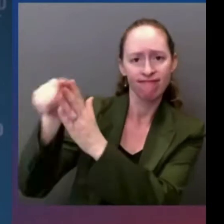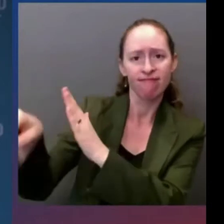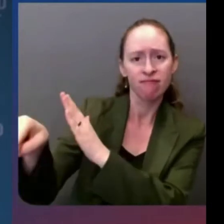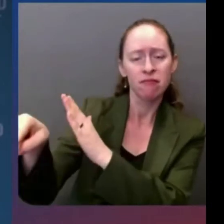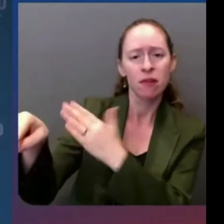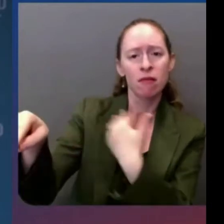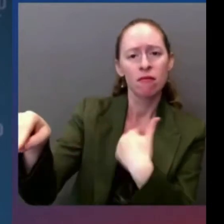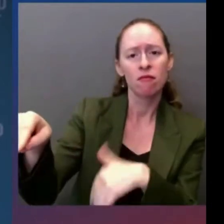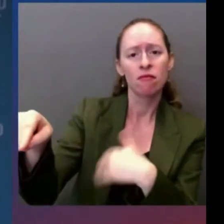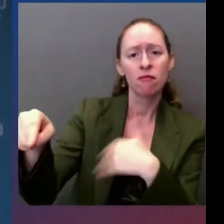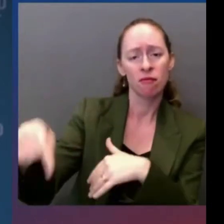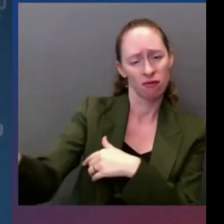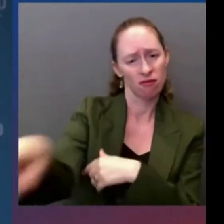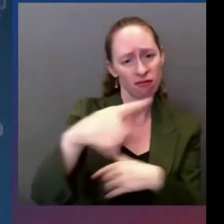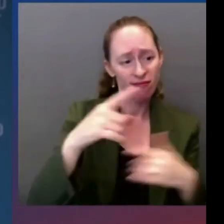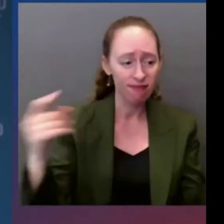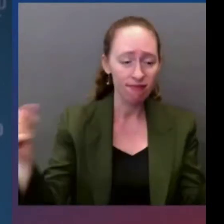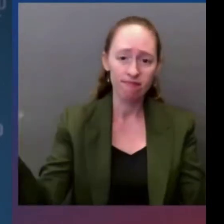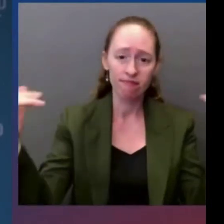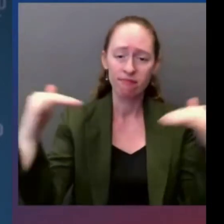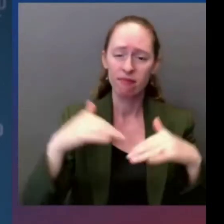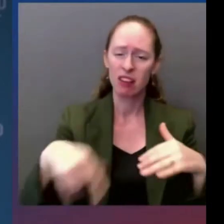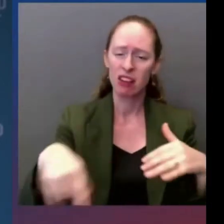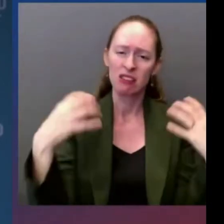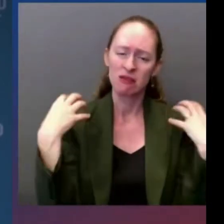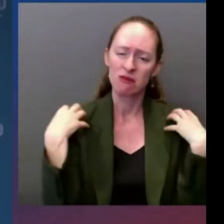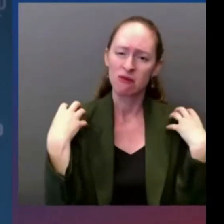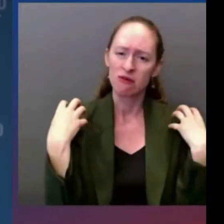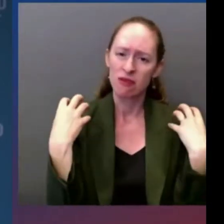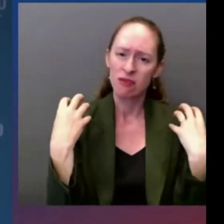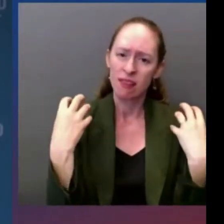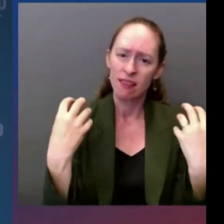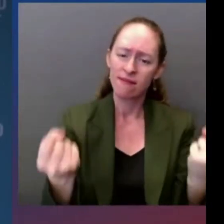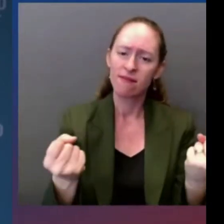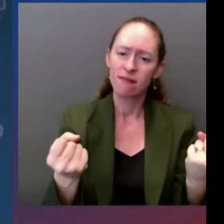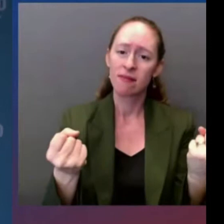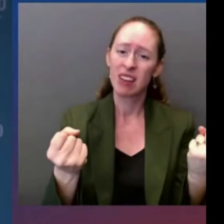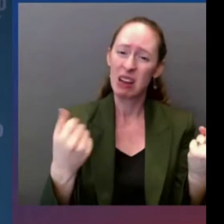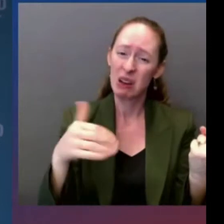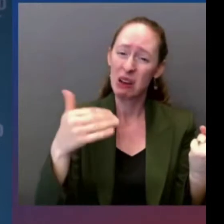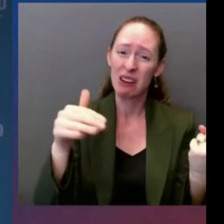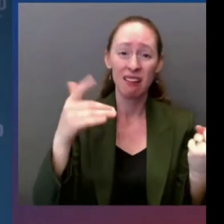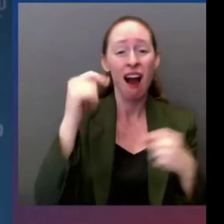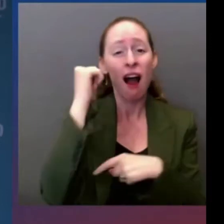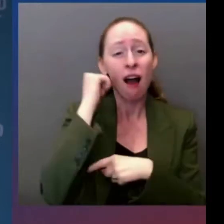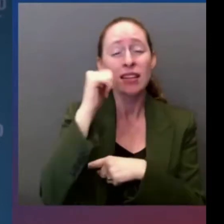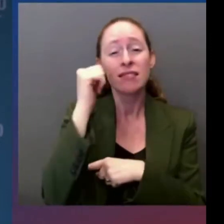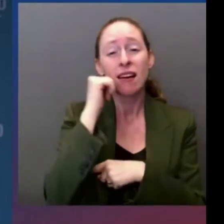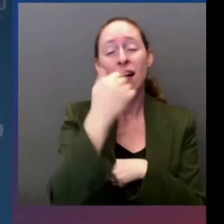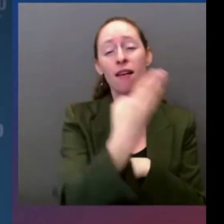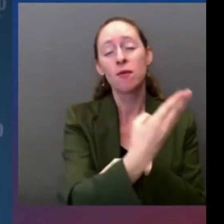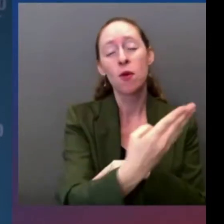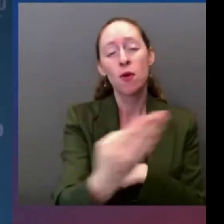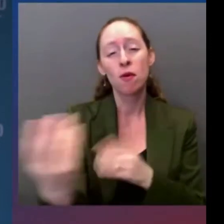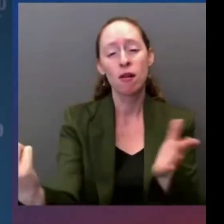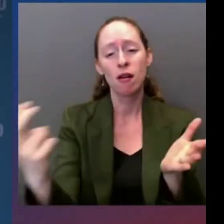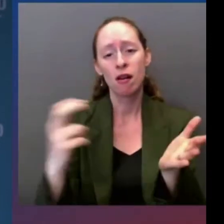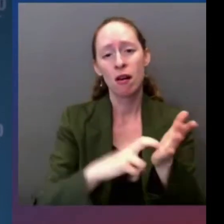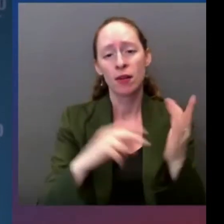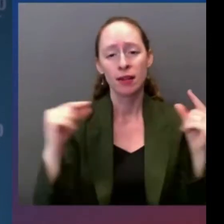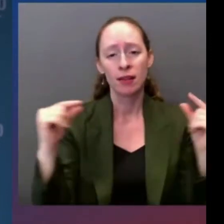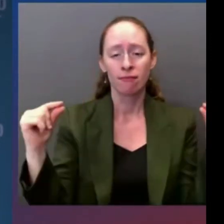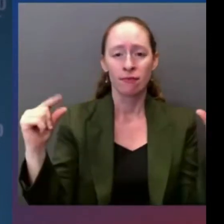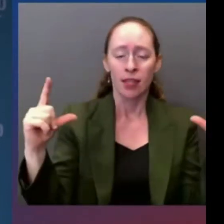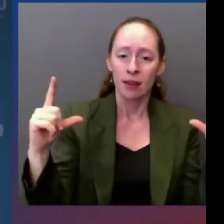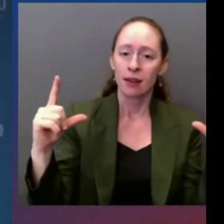to get up and face the world every day again, let alone join this important conversation that will